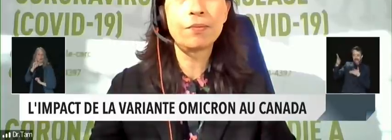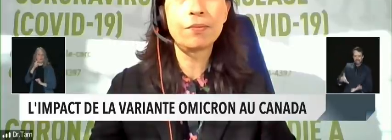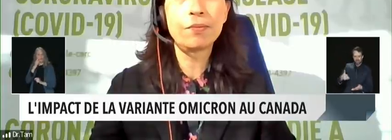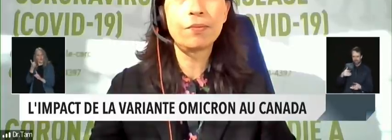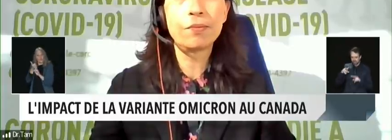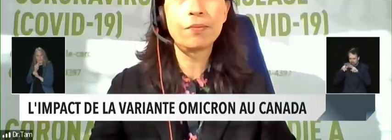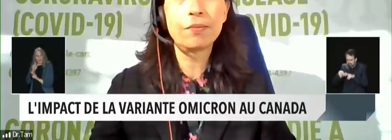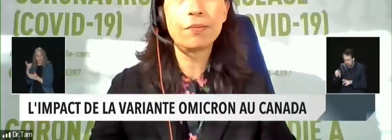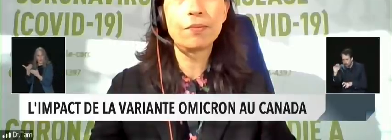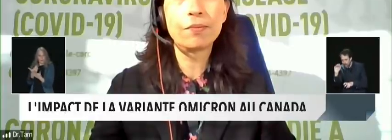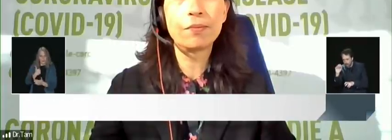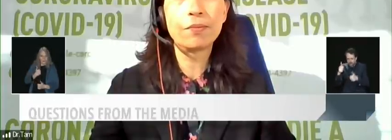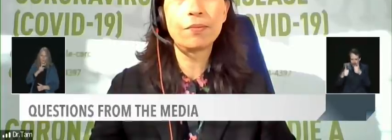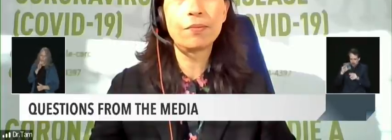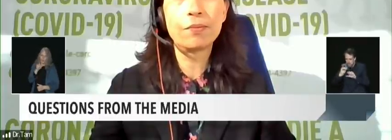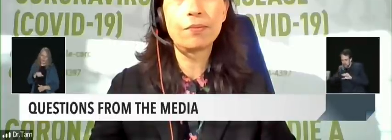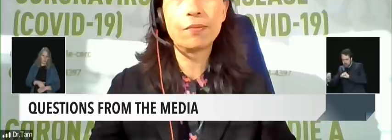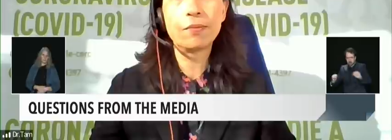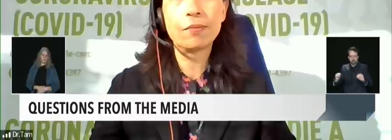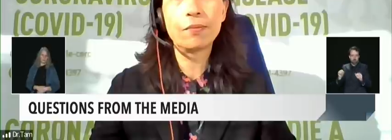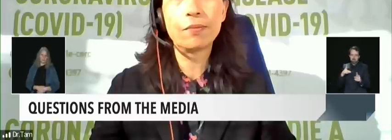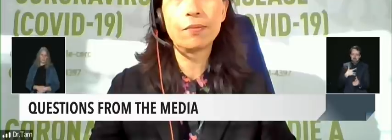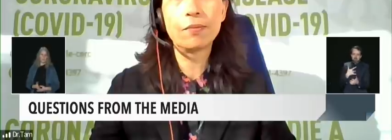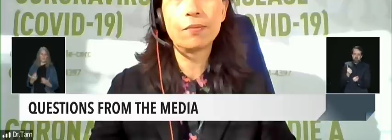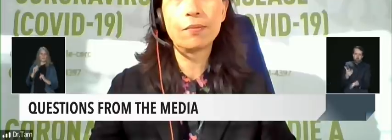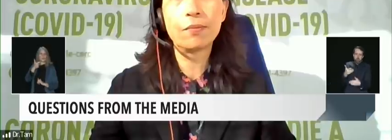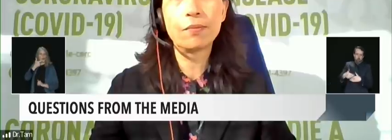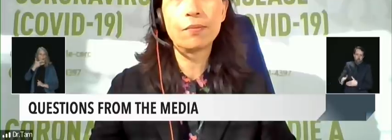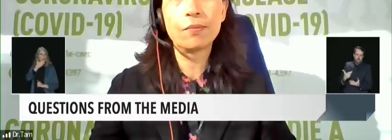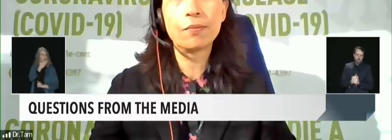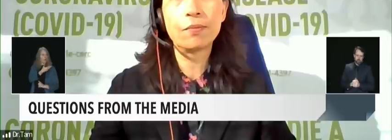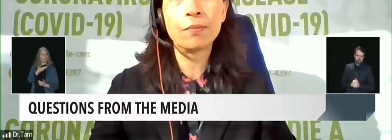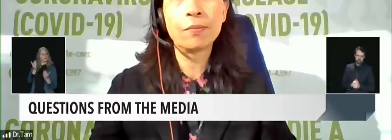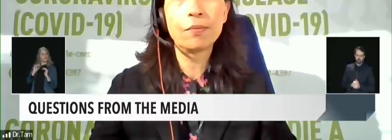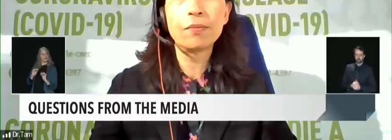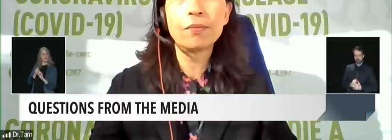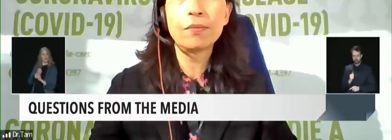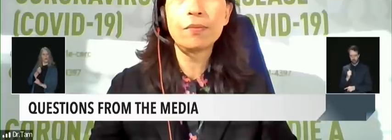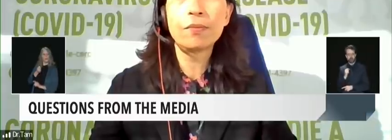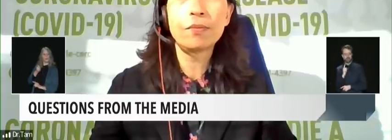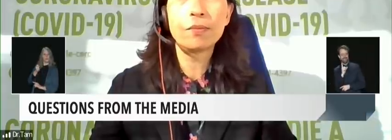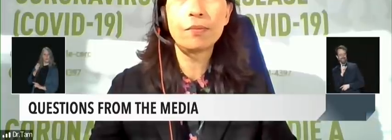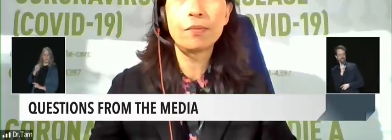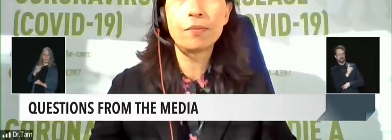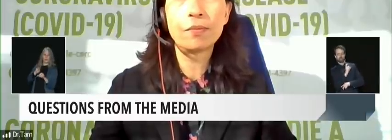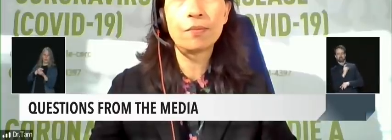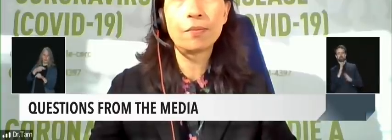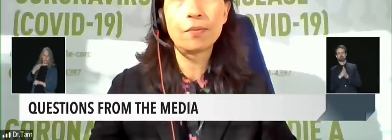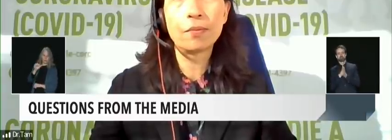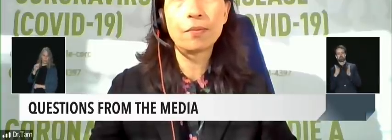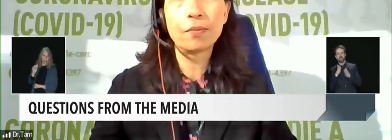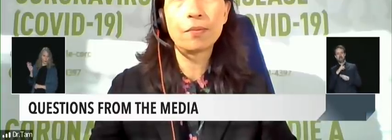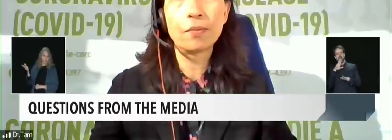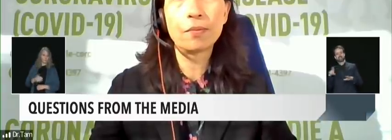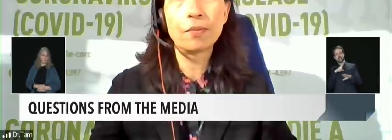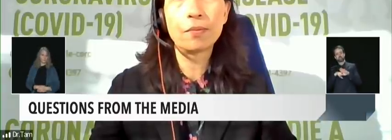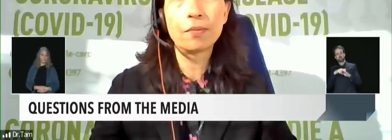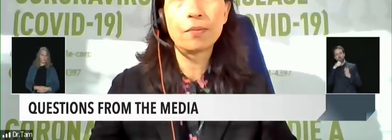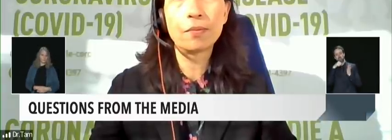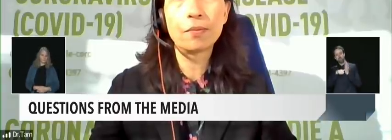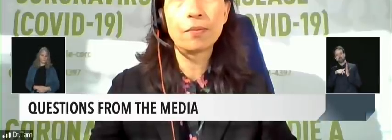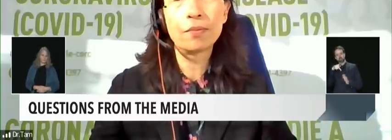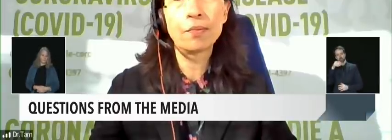Thank you Merci The next question is from Ryan Tumultine National Post please go ahead the line is open